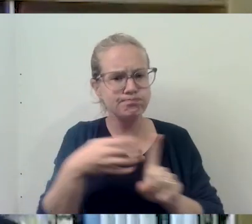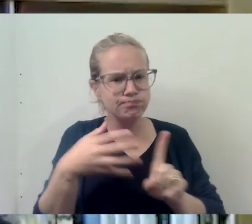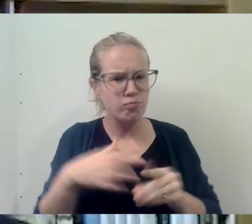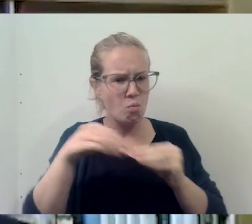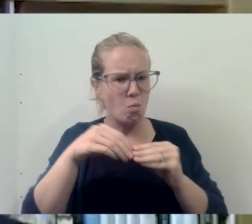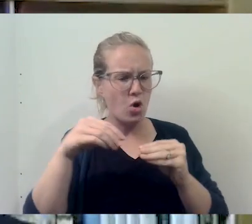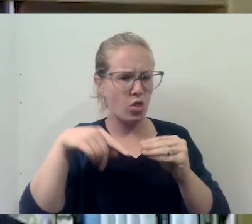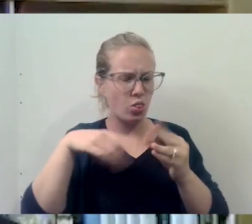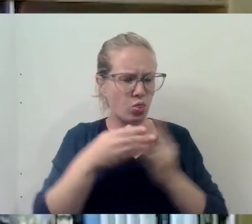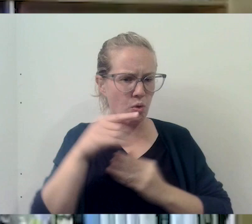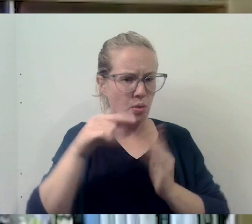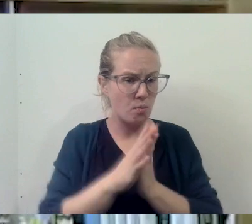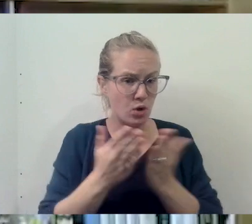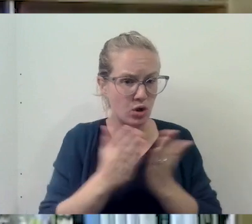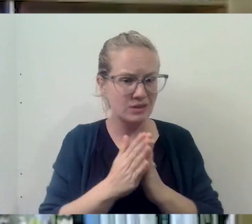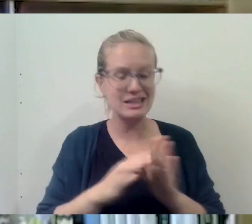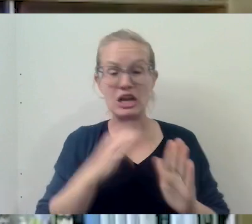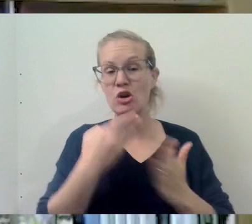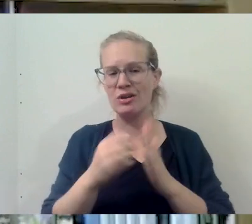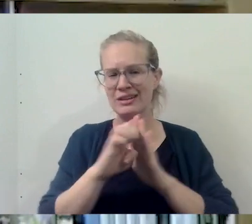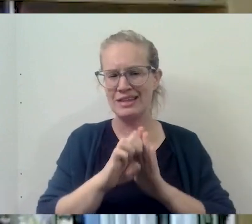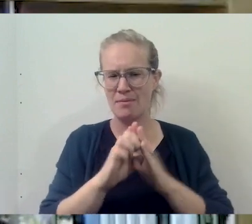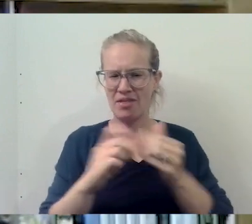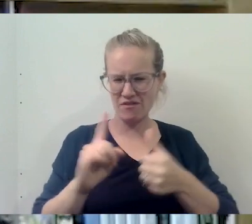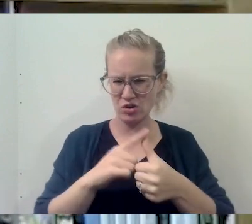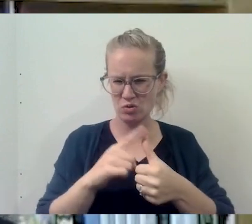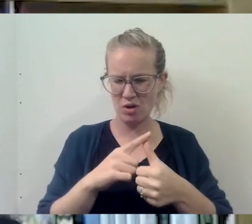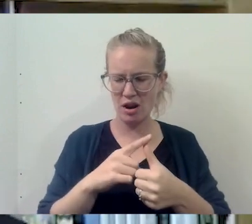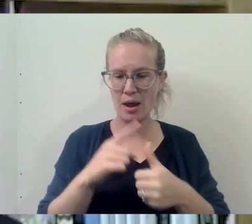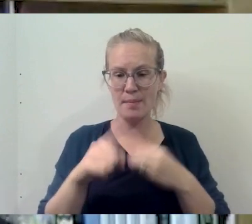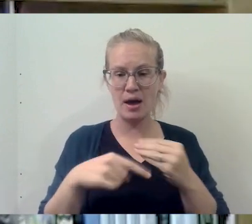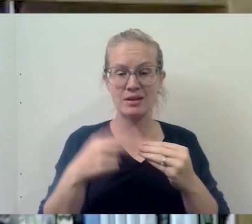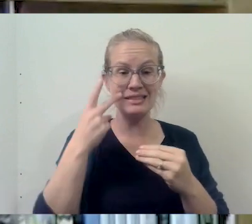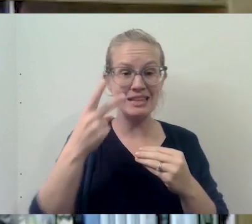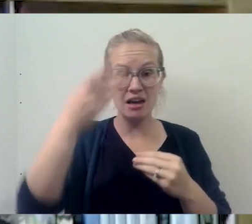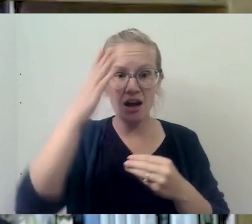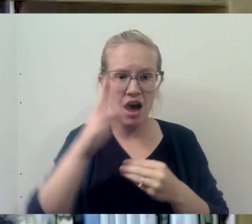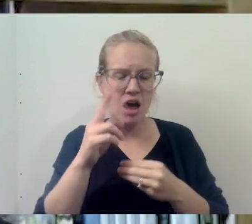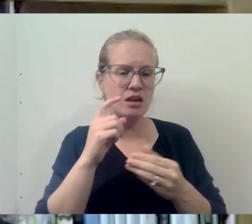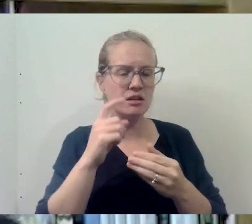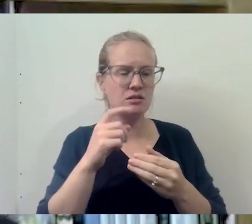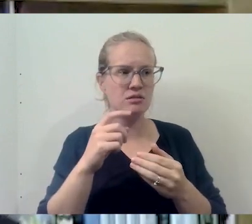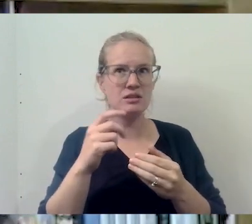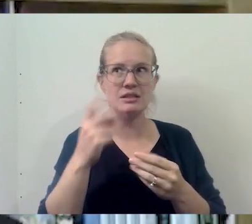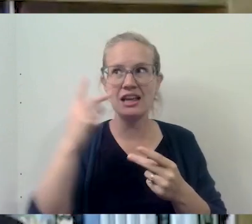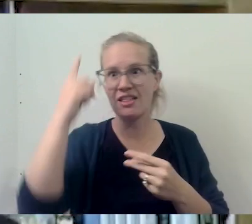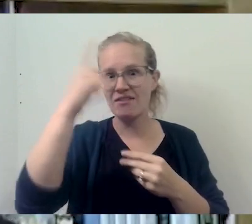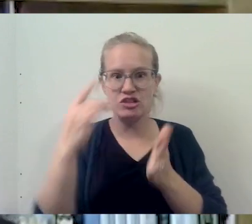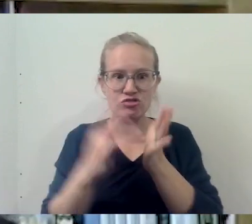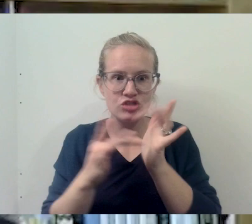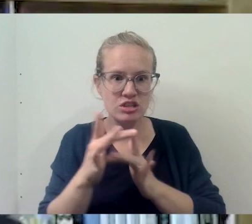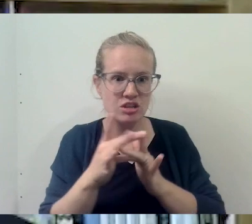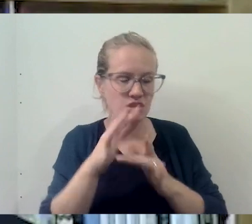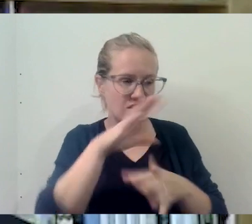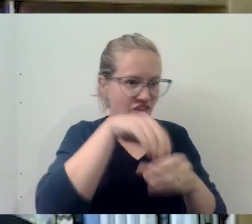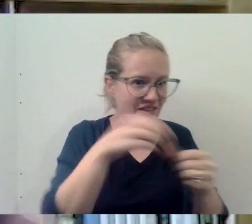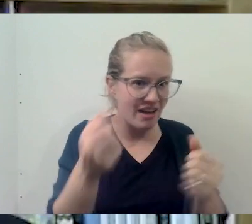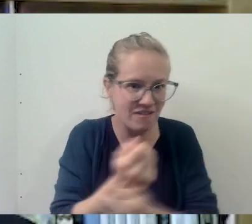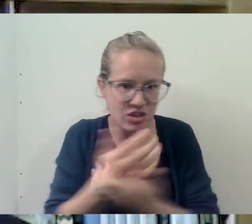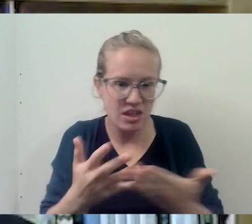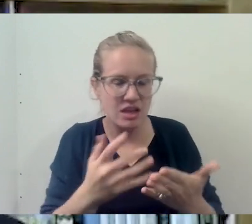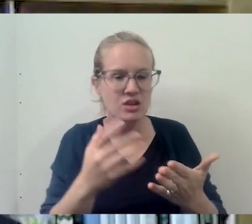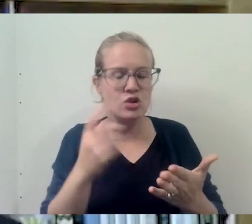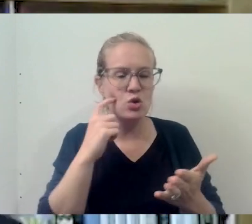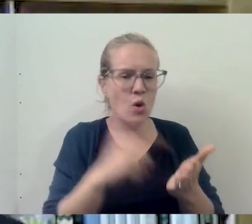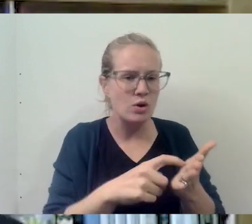example, I think, is that first one about seeing God or the sacred or the face of Jesus in all. You know, with